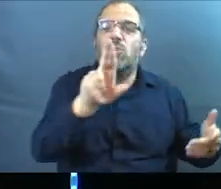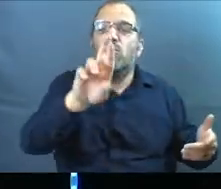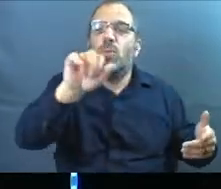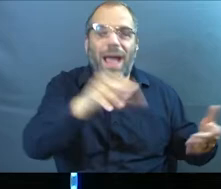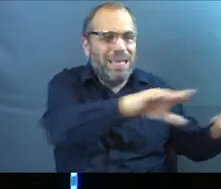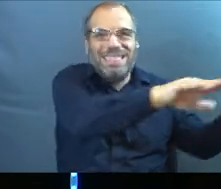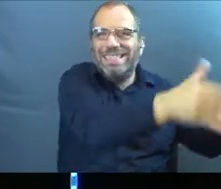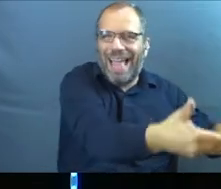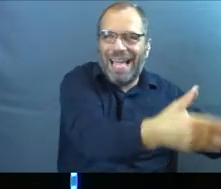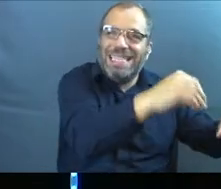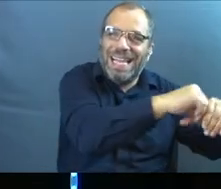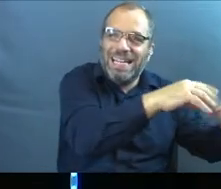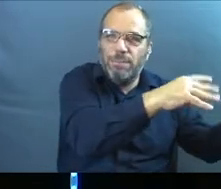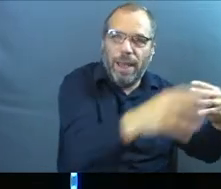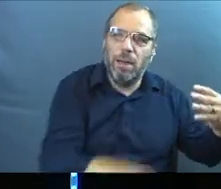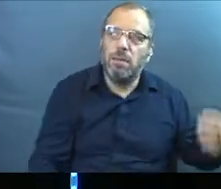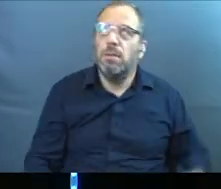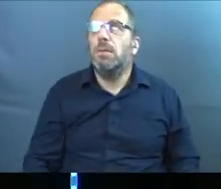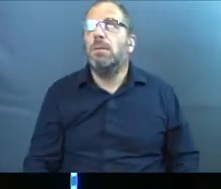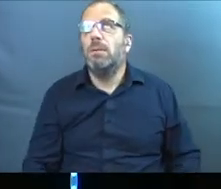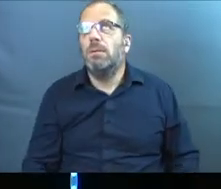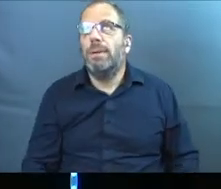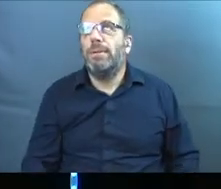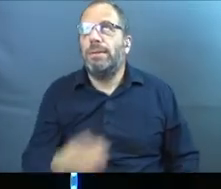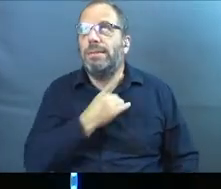a man after God's own heart,